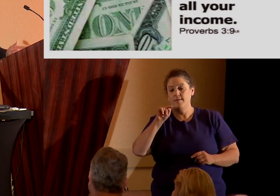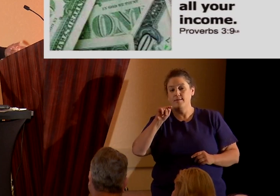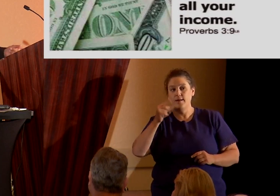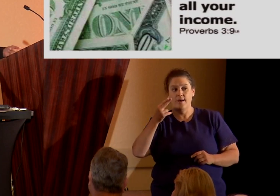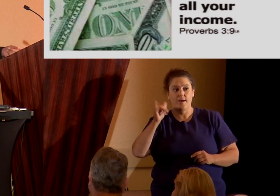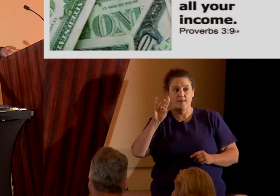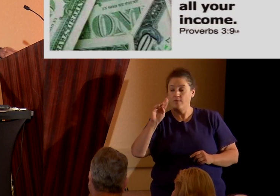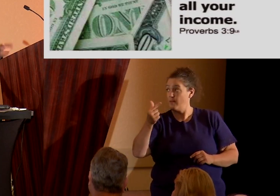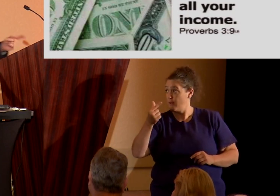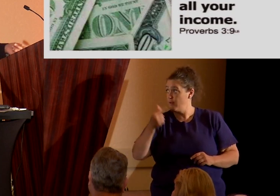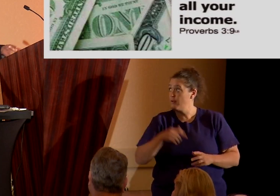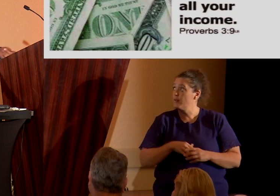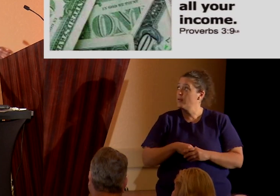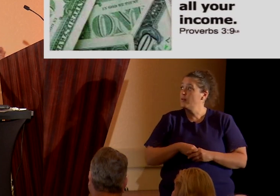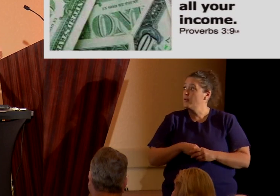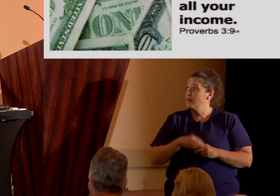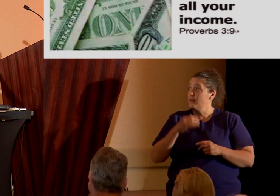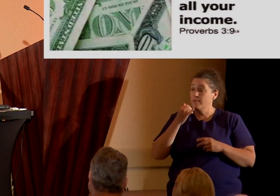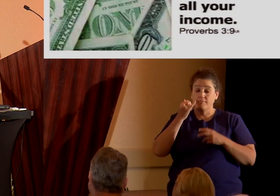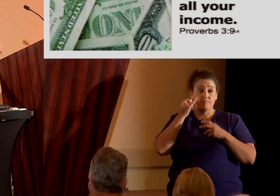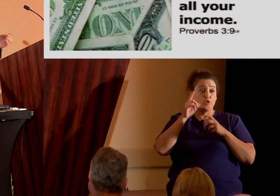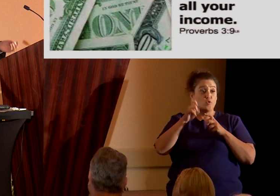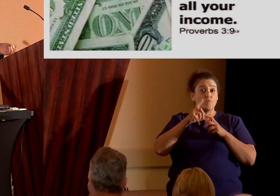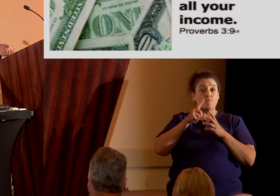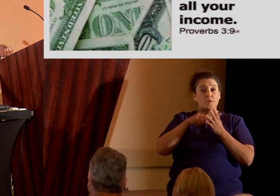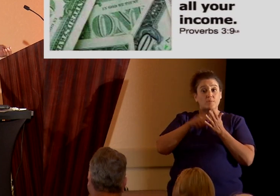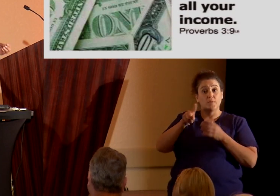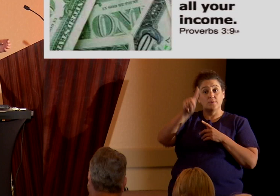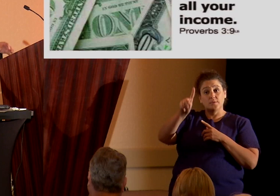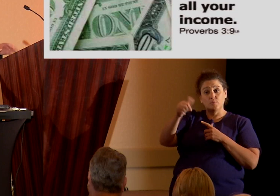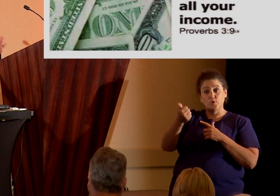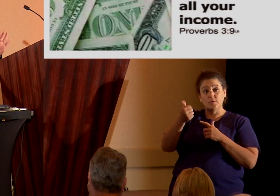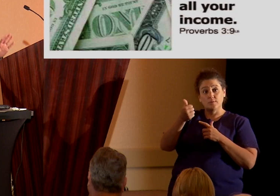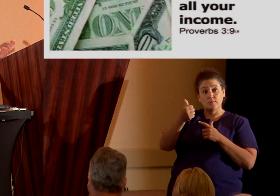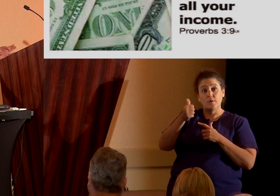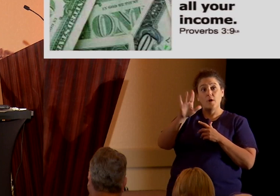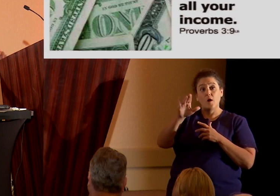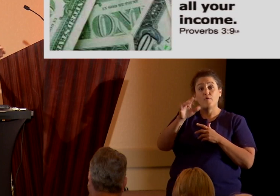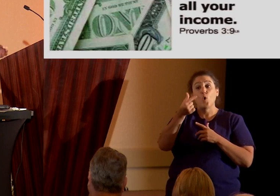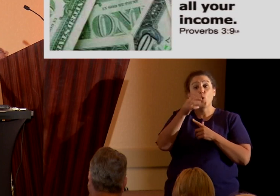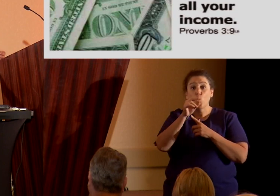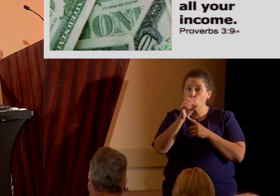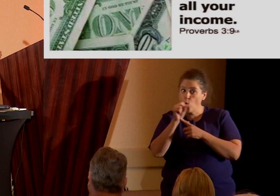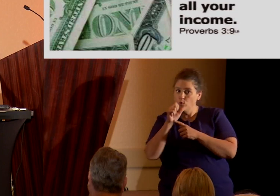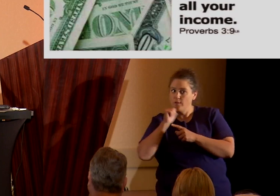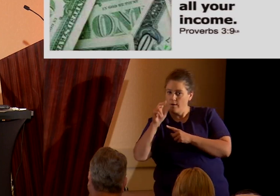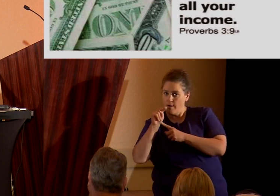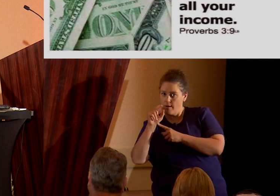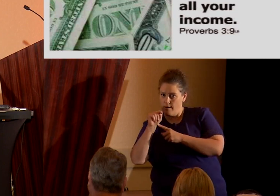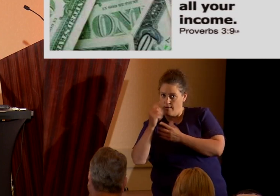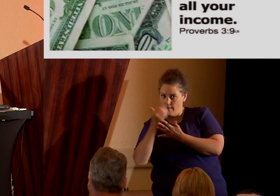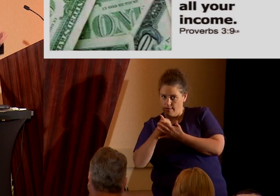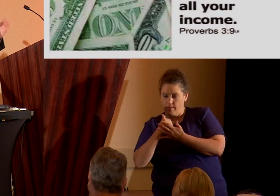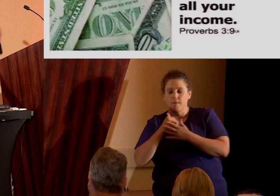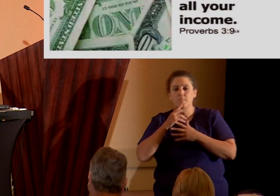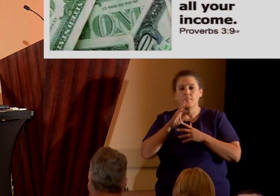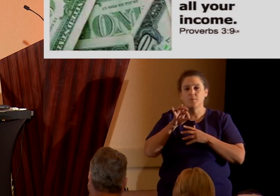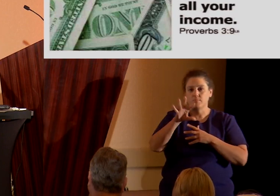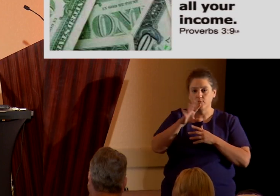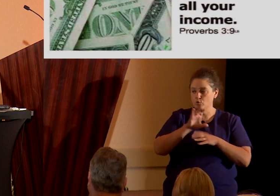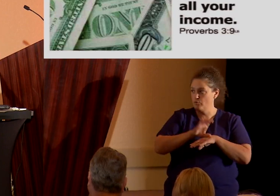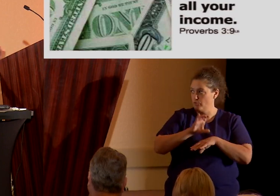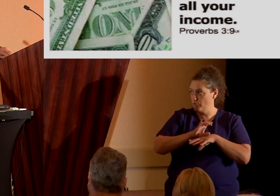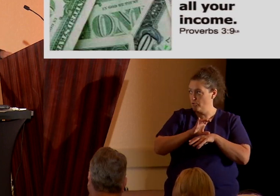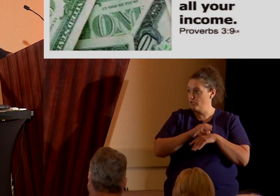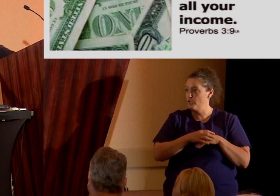And to be in good standing, all Mormons must tithe, give 10% of their gross, not their net income, but their gross income to the church. And during the